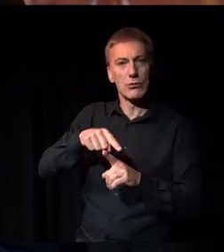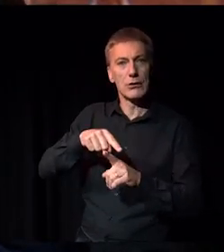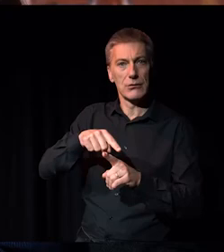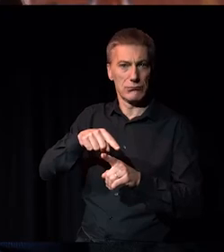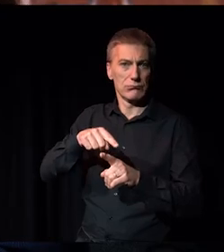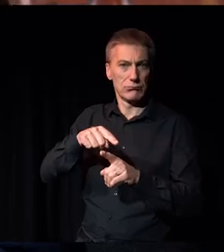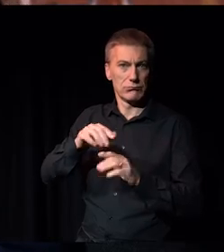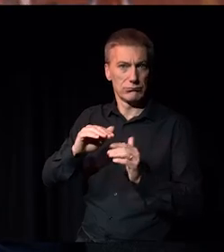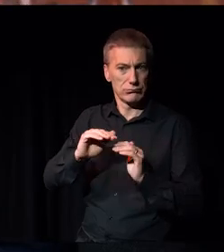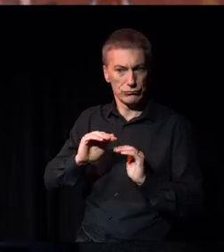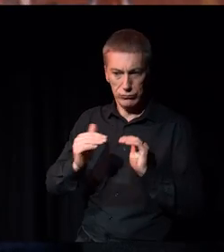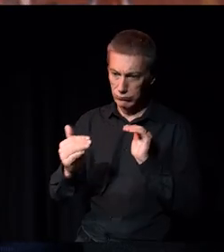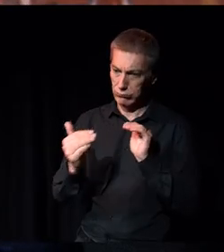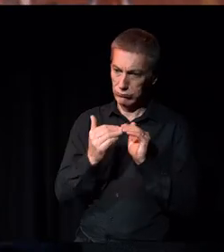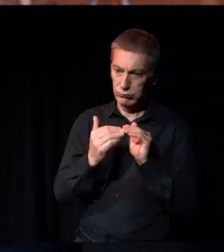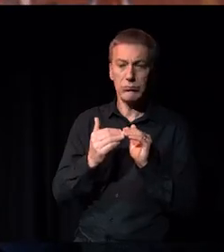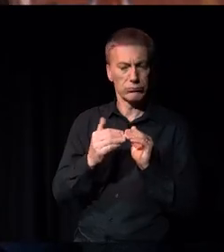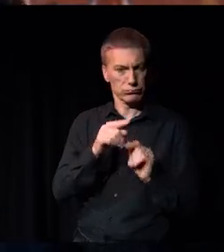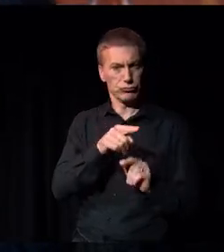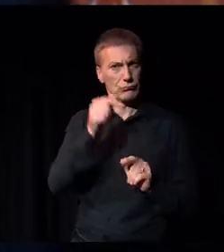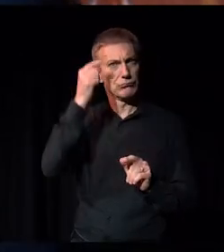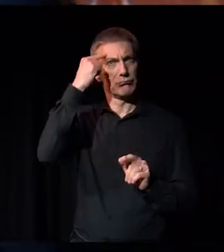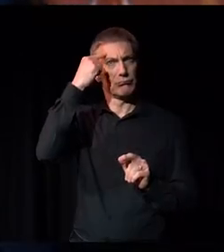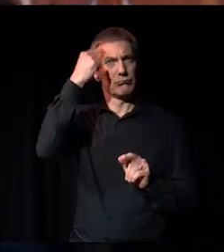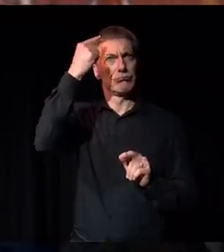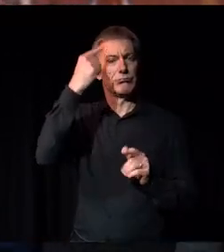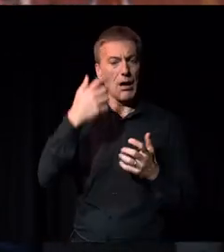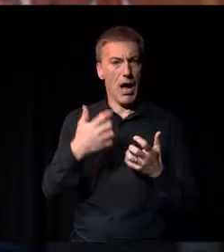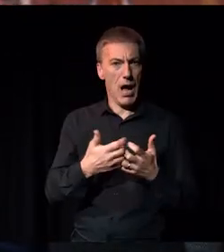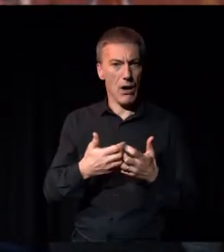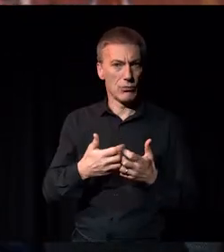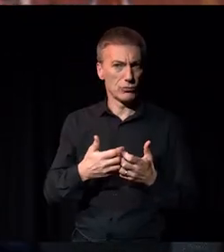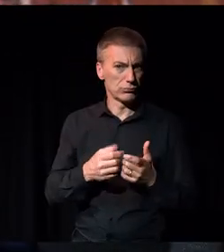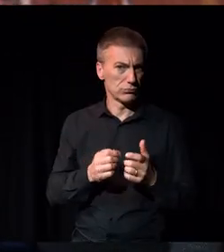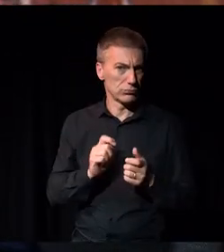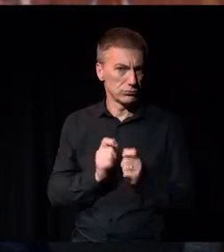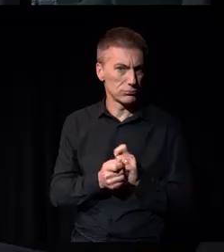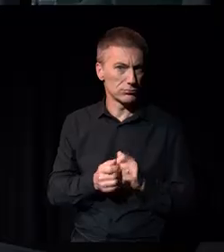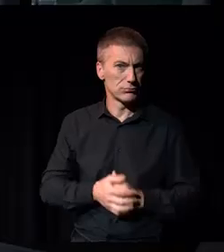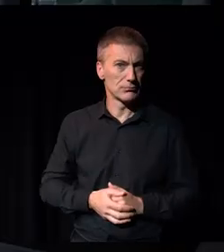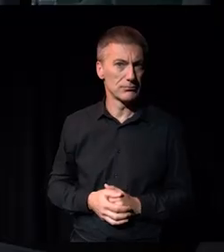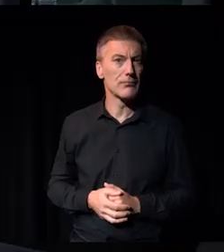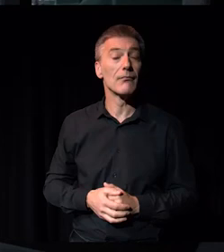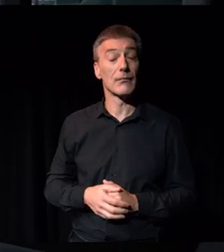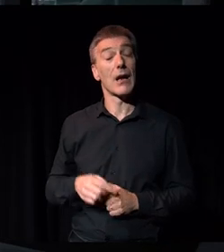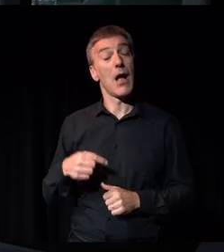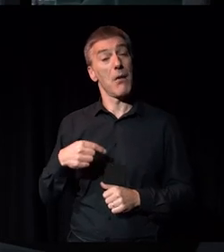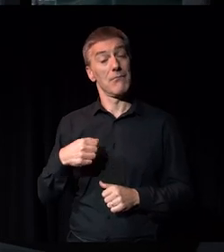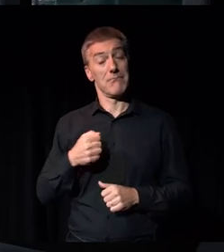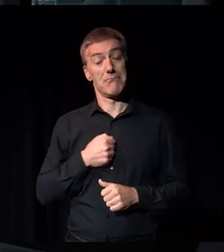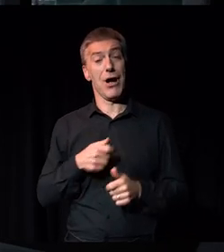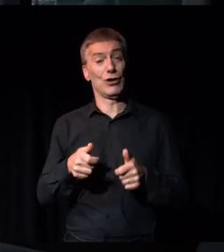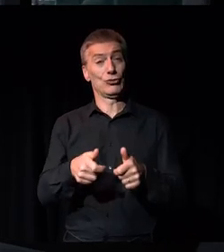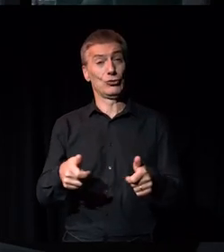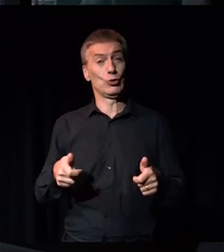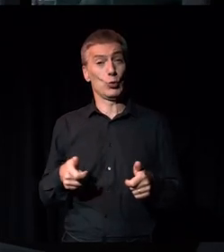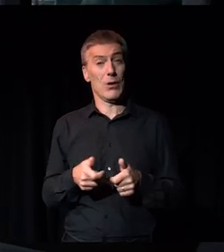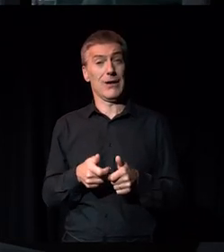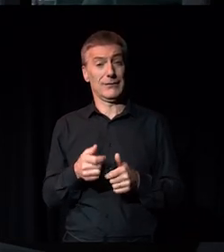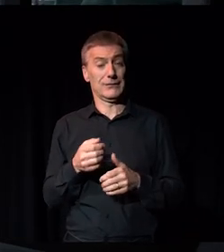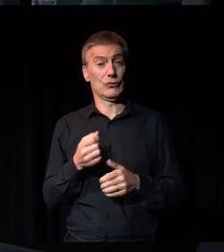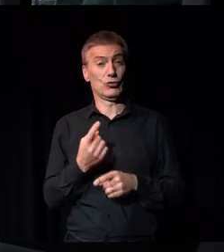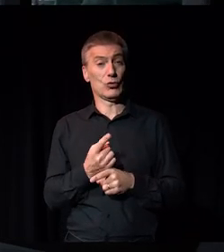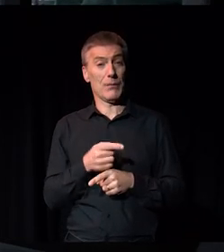community, is one of the things that organisations really need to think about. Yeah, that's in our toolkit as well. It's just there's a lot about,